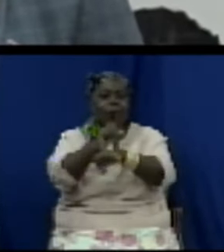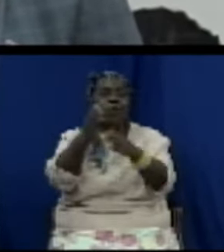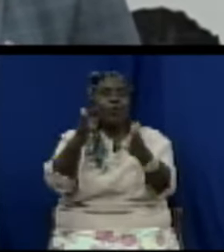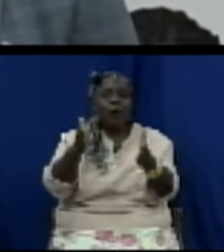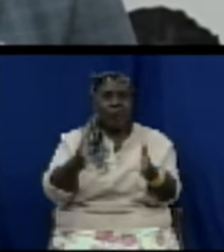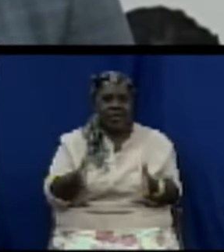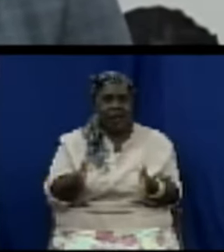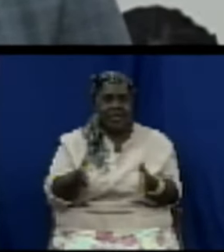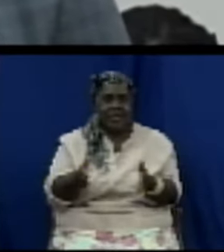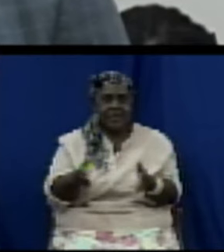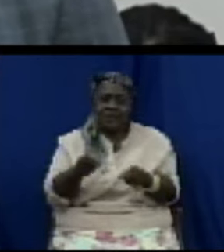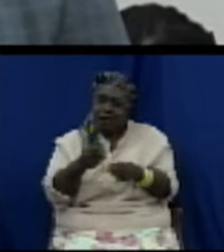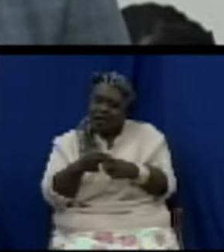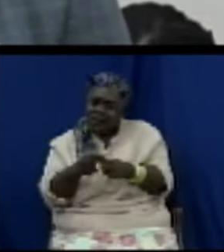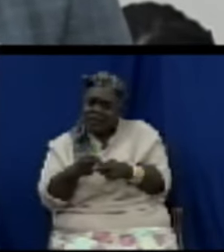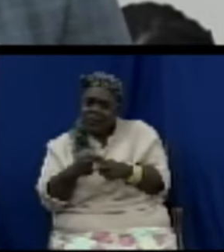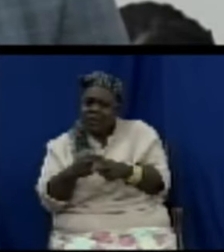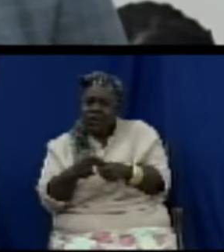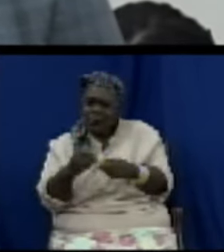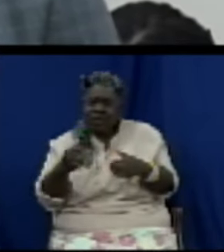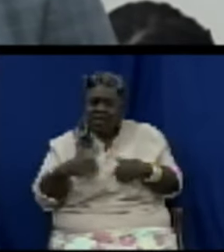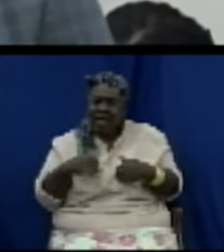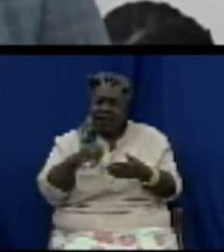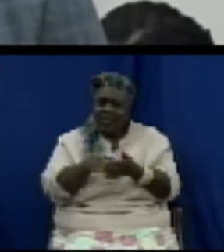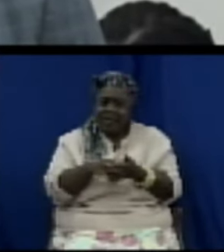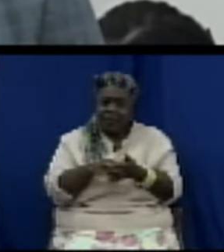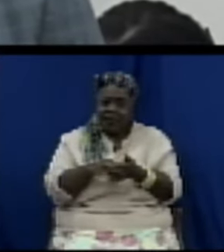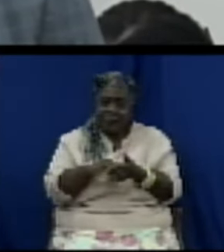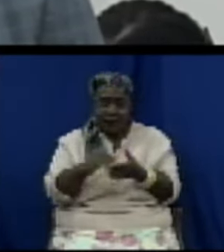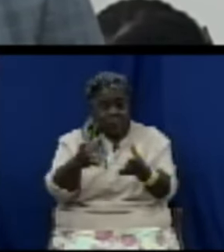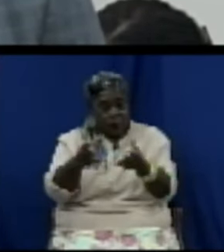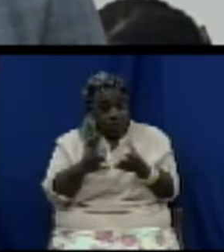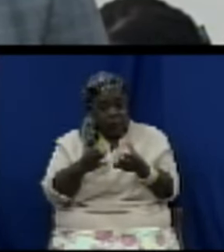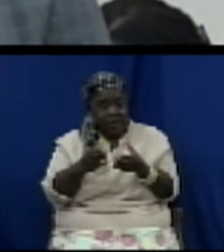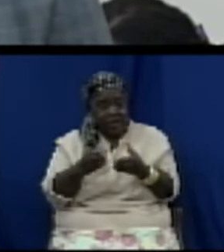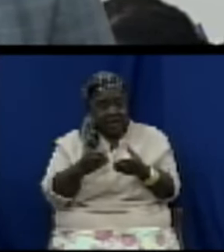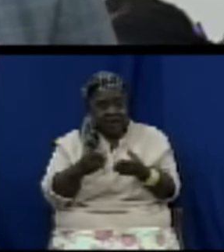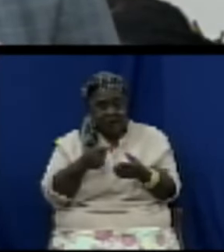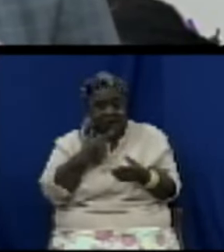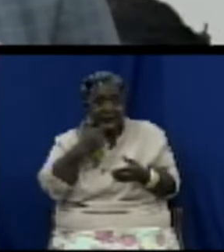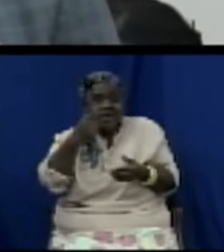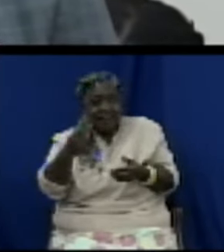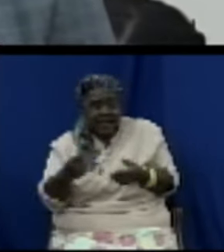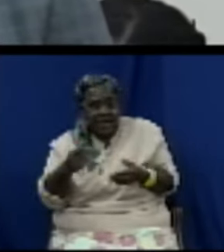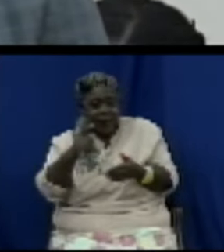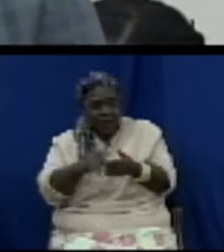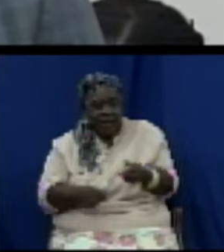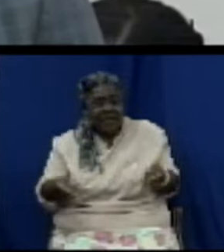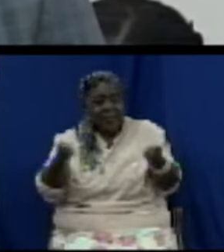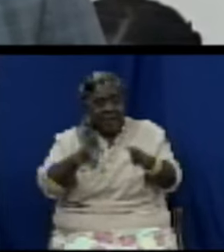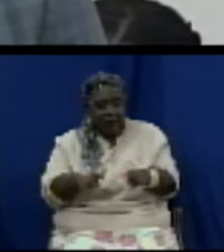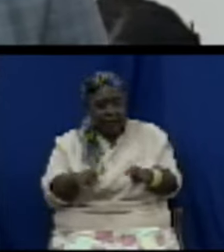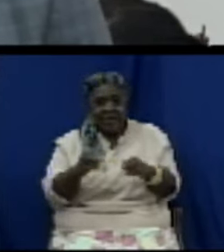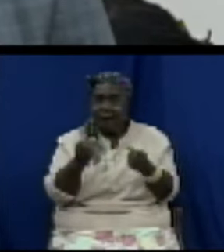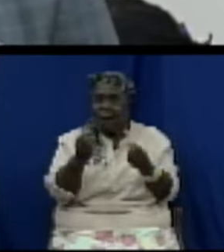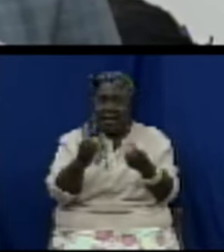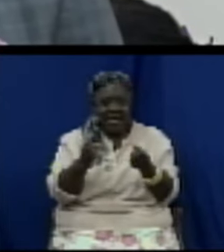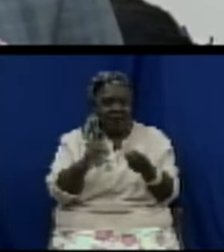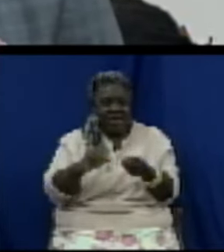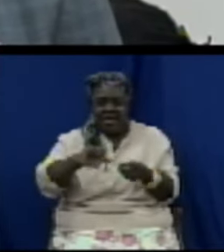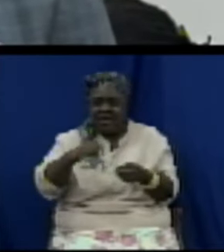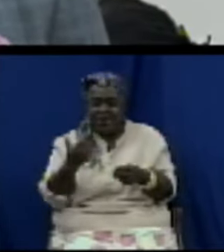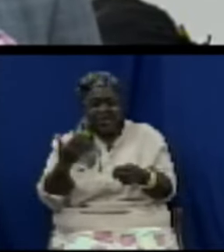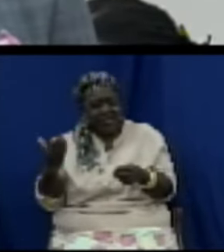pathway for that as well. So Madam Speaker I just wanted to update us on that this morning. There are many other things to update on